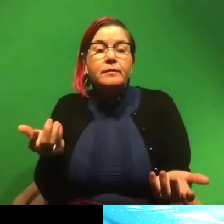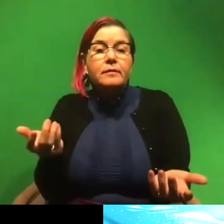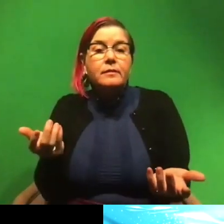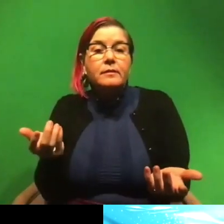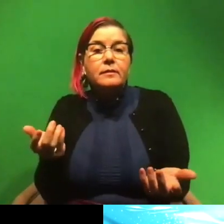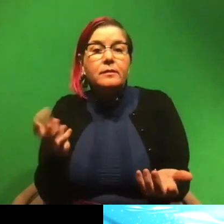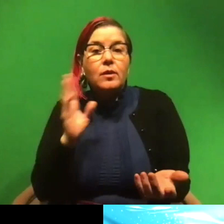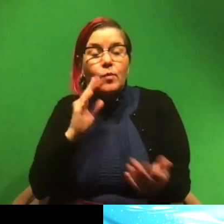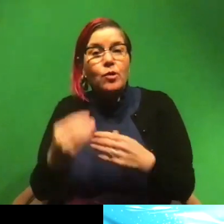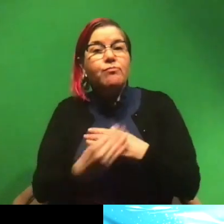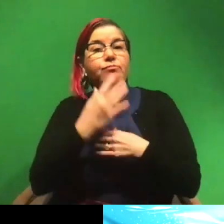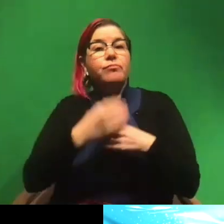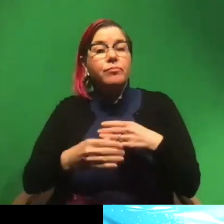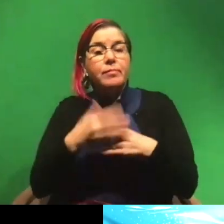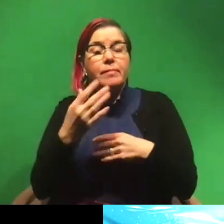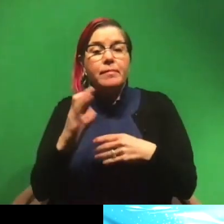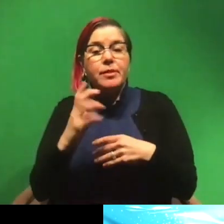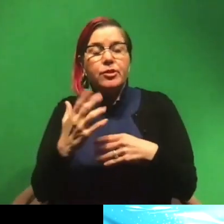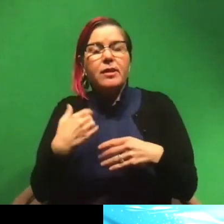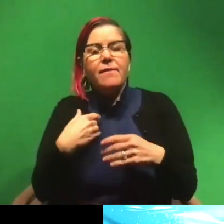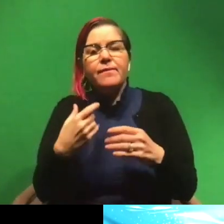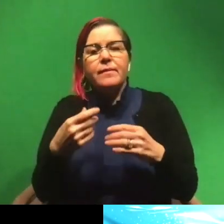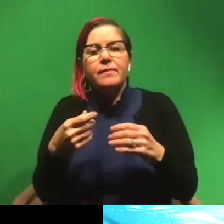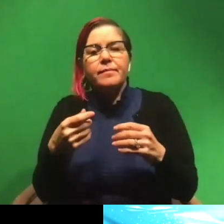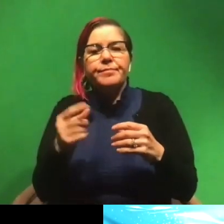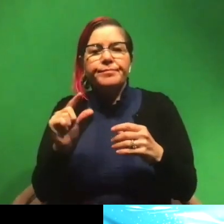actually wash up on the beach and we have a little, um,